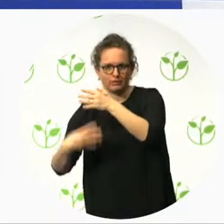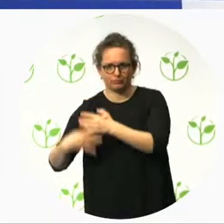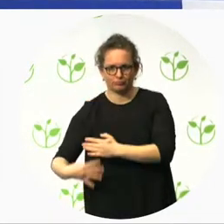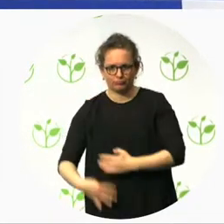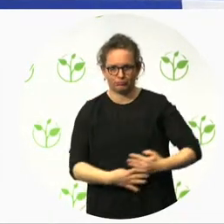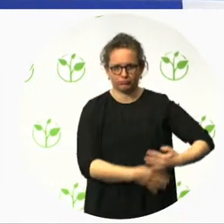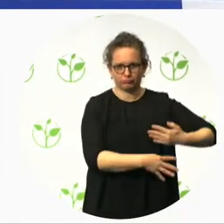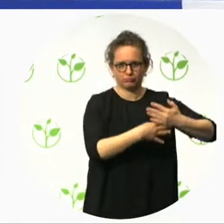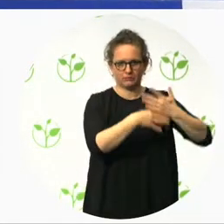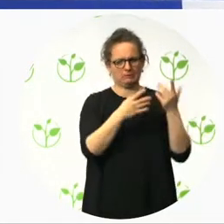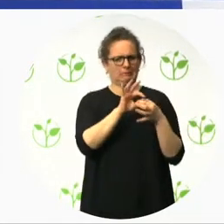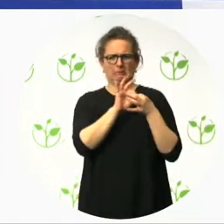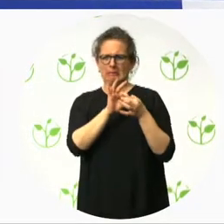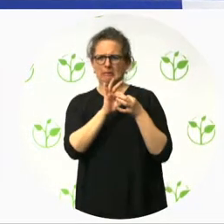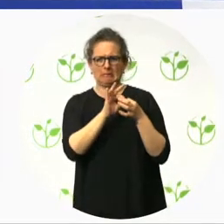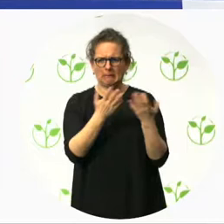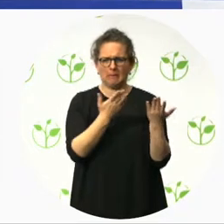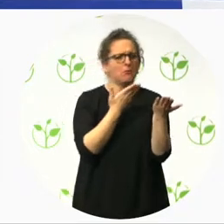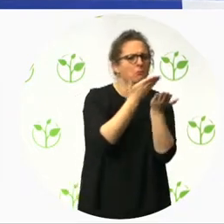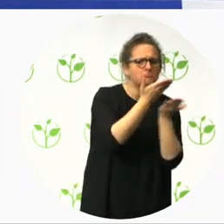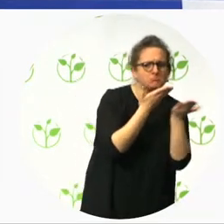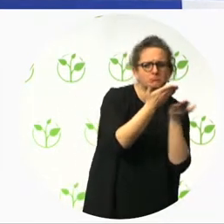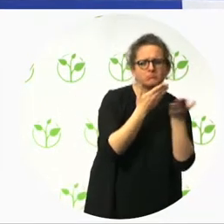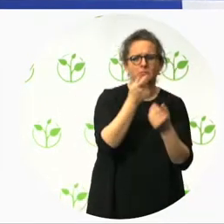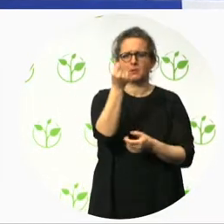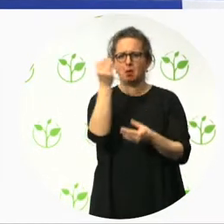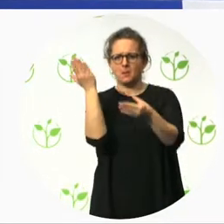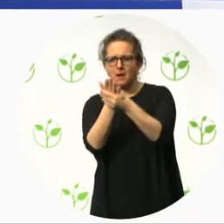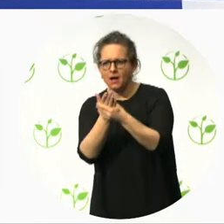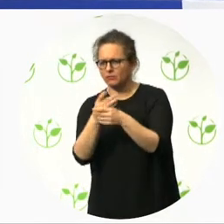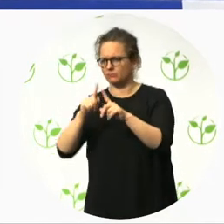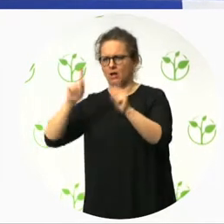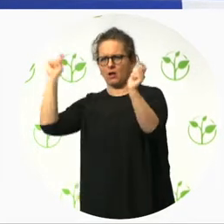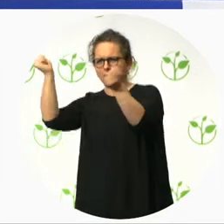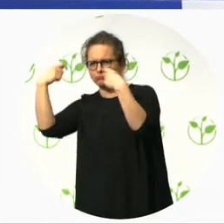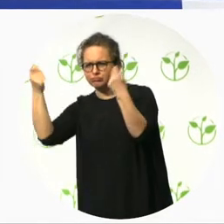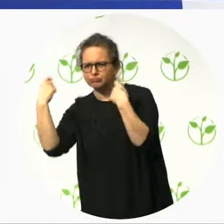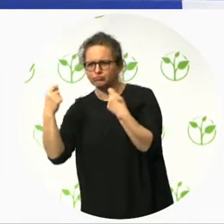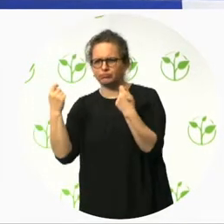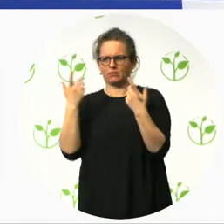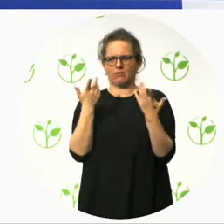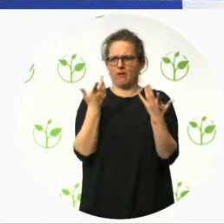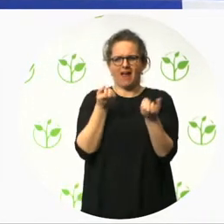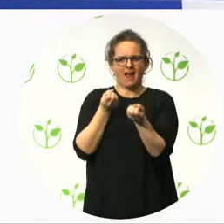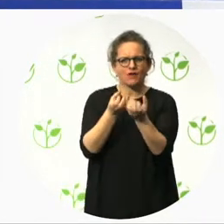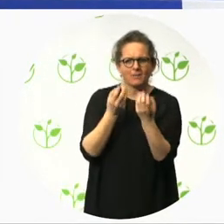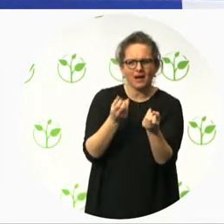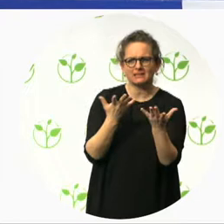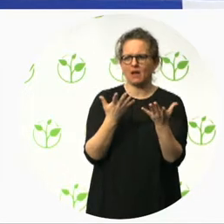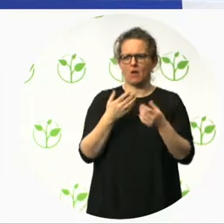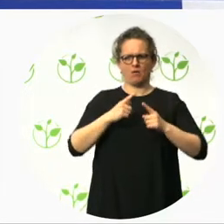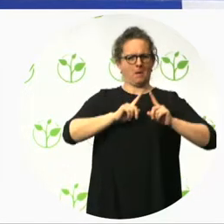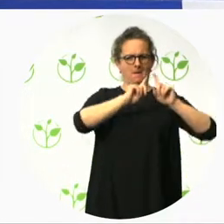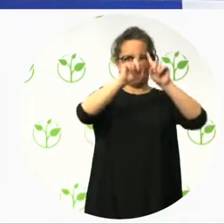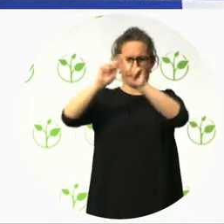events. And at the beginning, the user can choose his branch. And